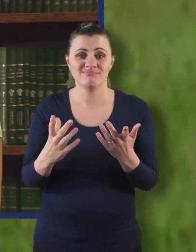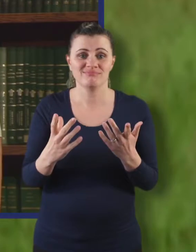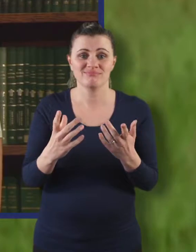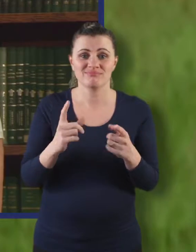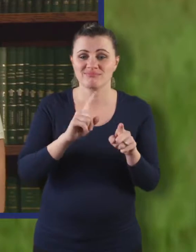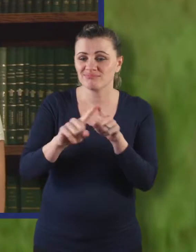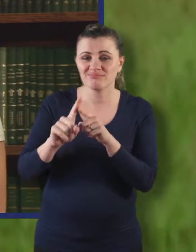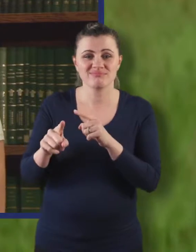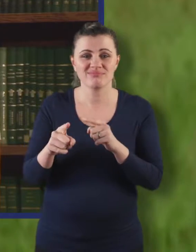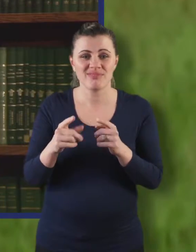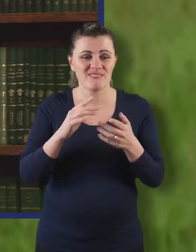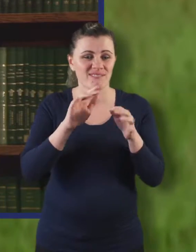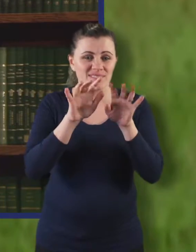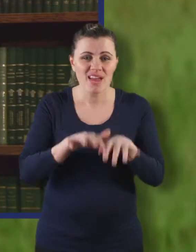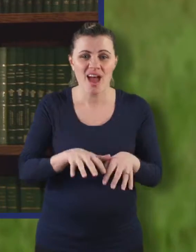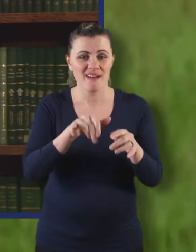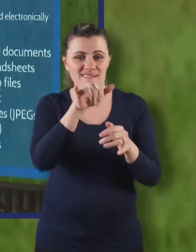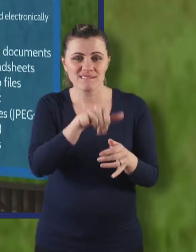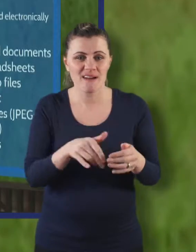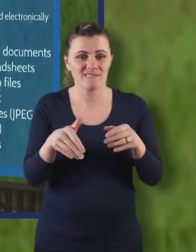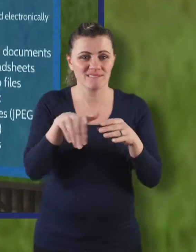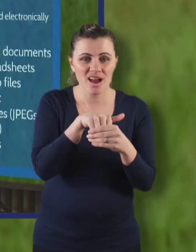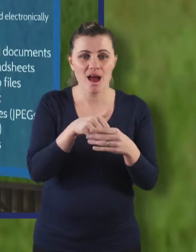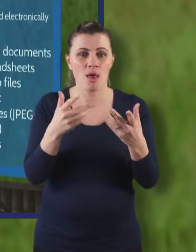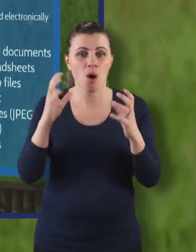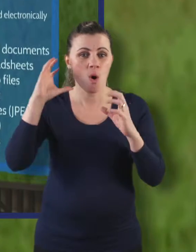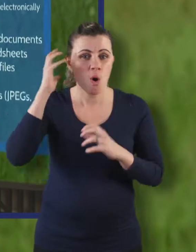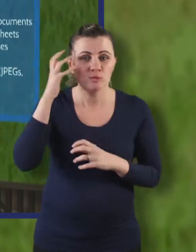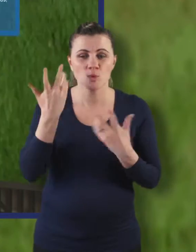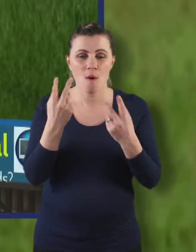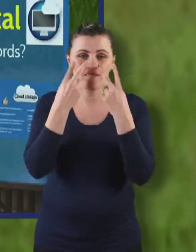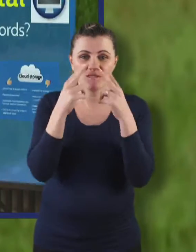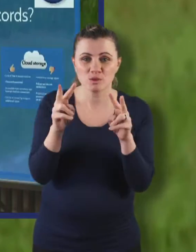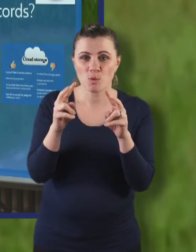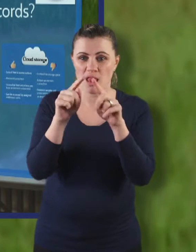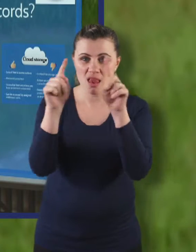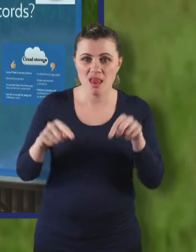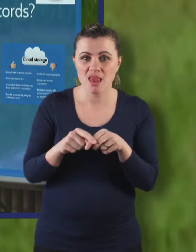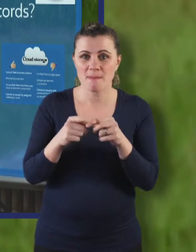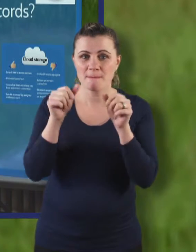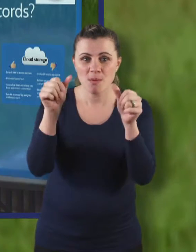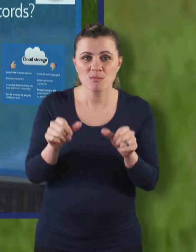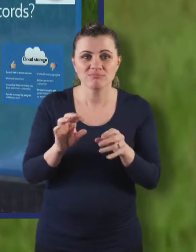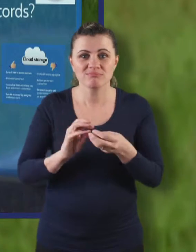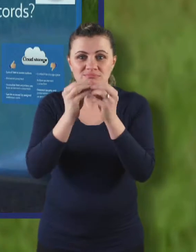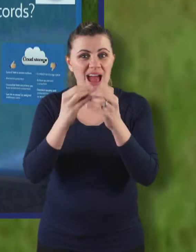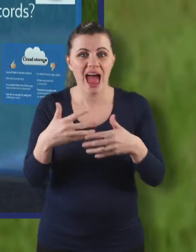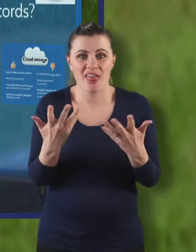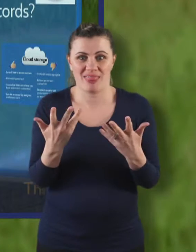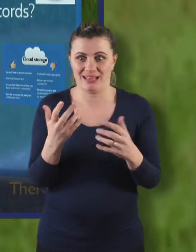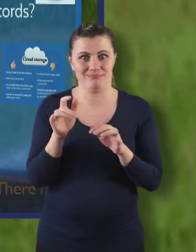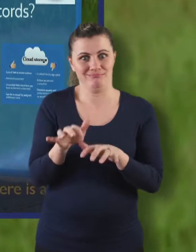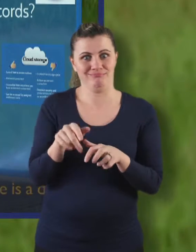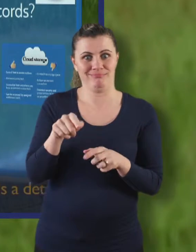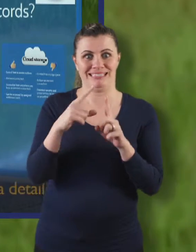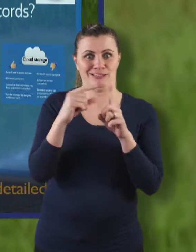audio and visual material that you may create. There are various different places you can store your digital records, so it's really important to know the pros